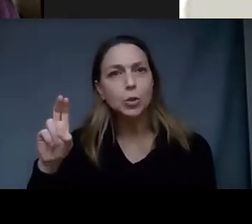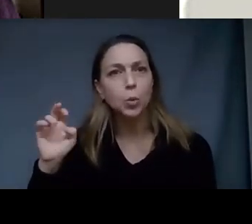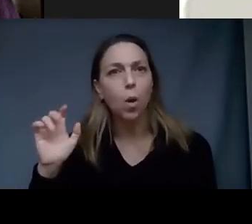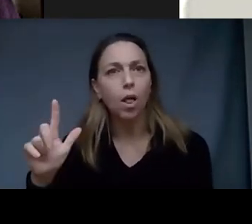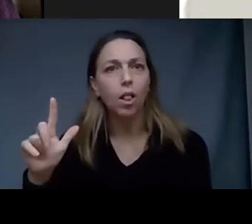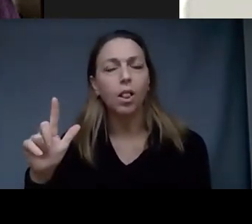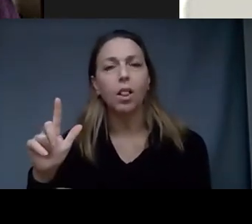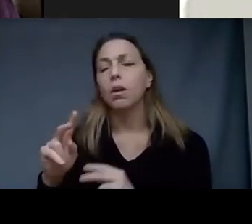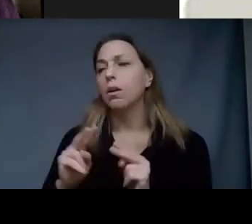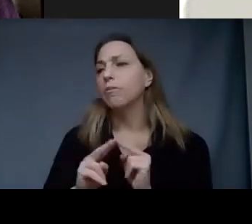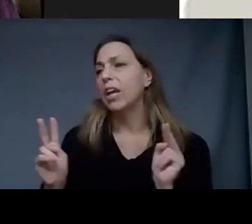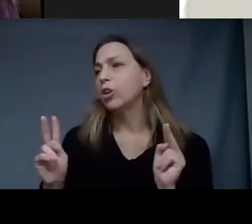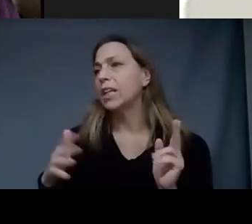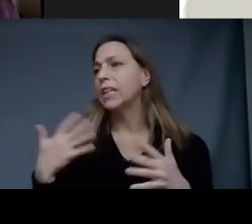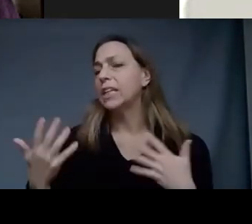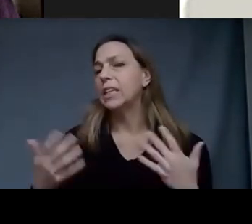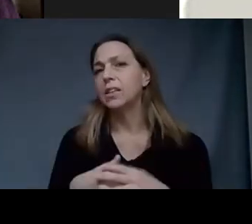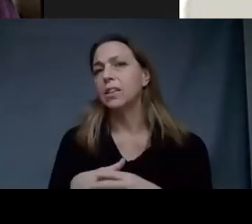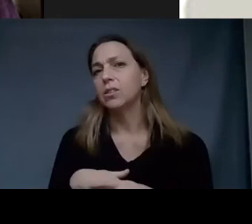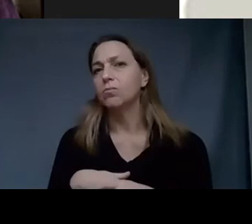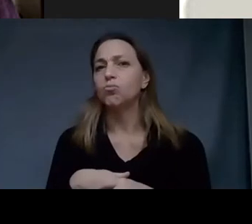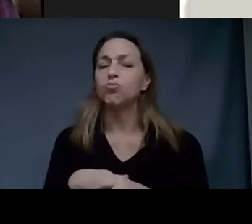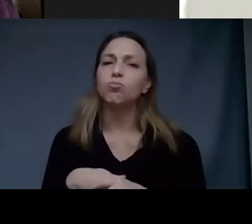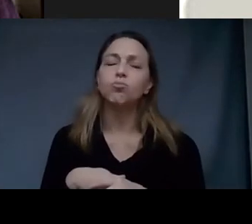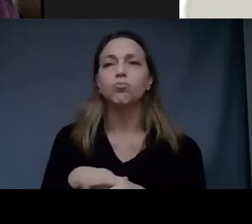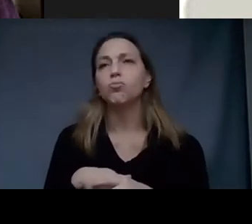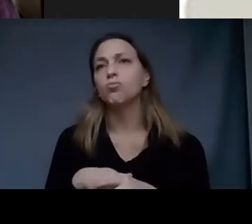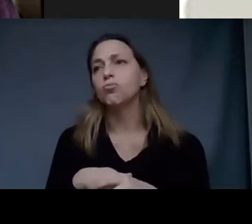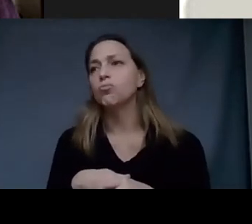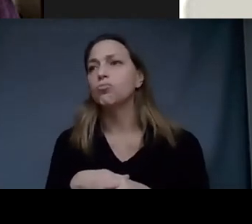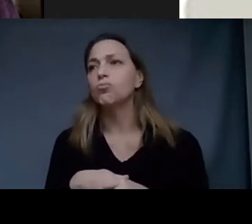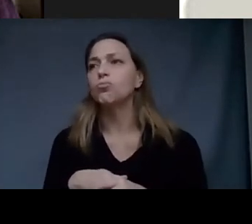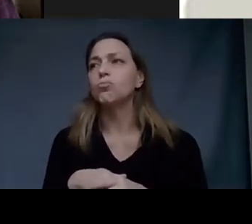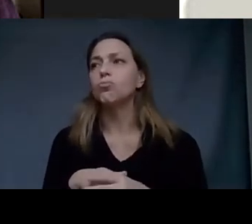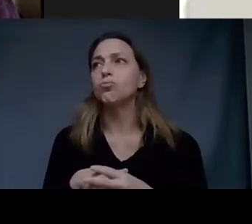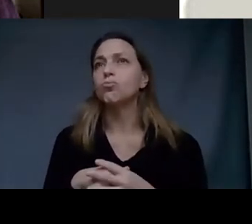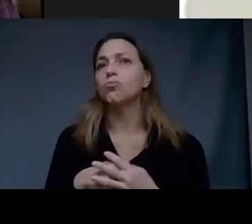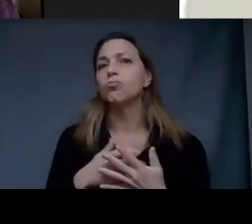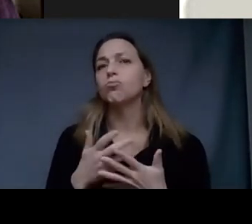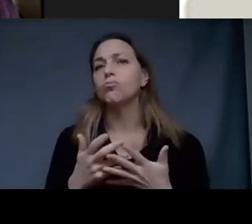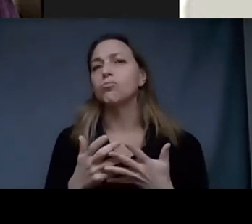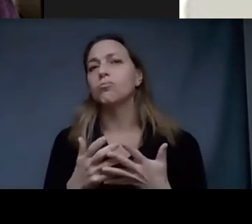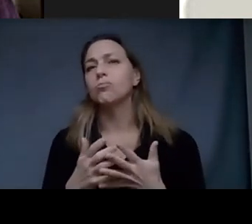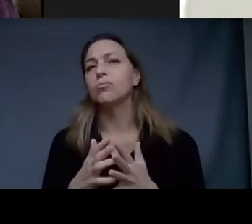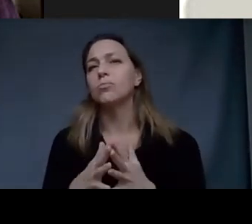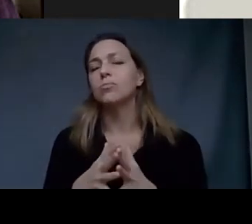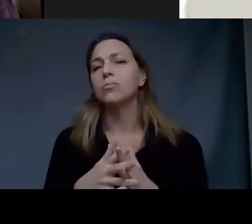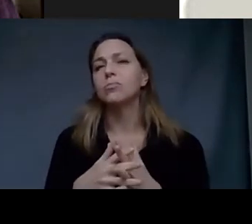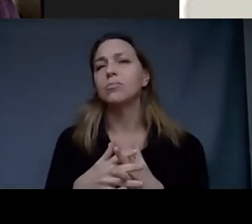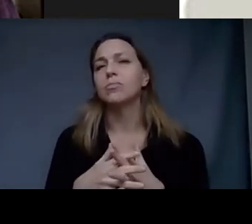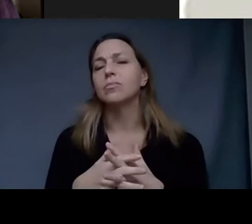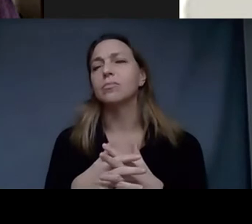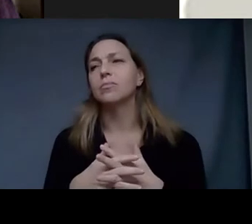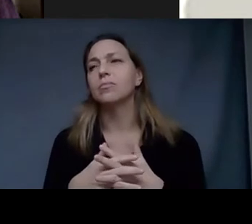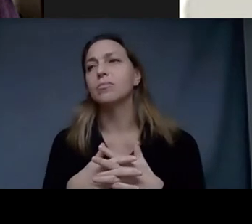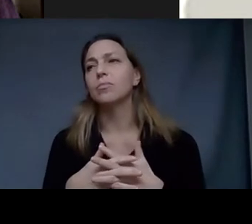what can I say it's I guess I think of it as the